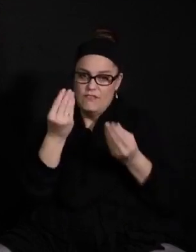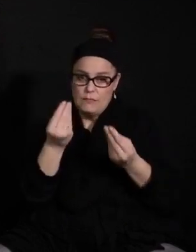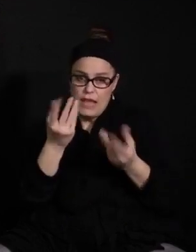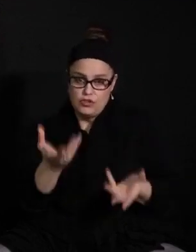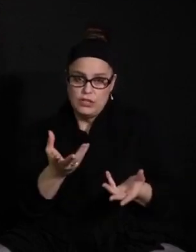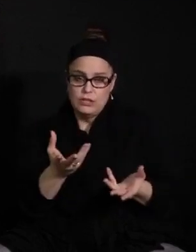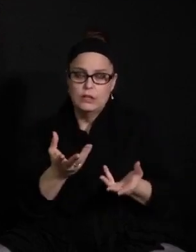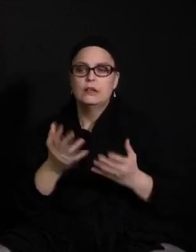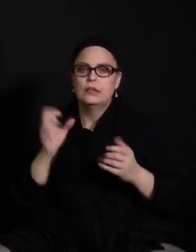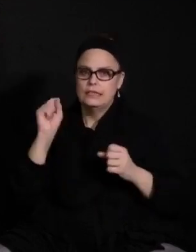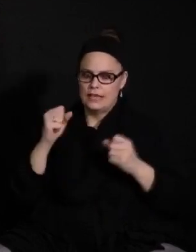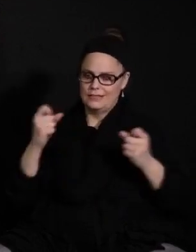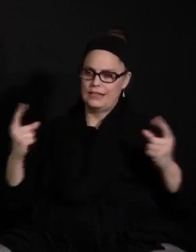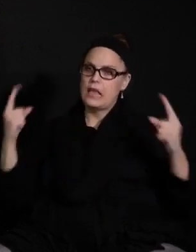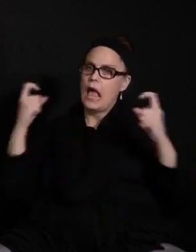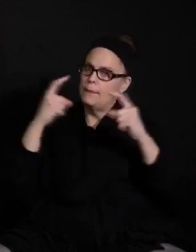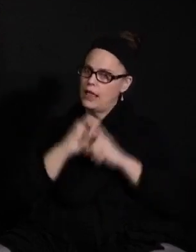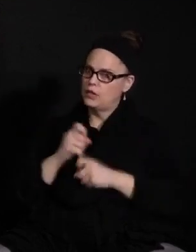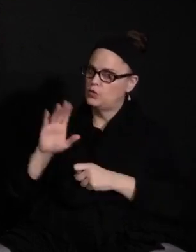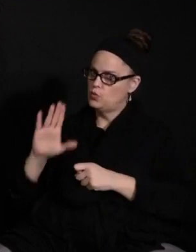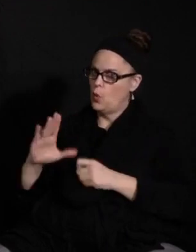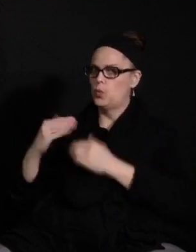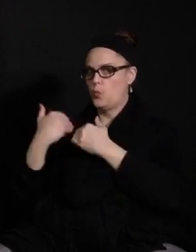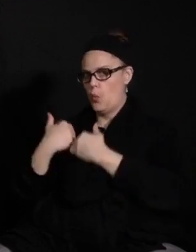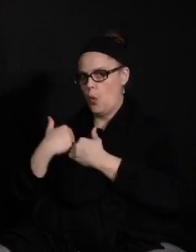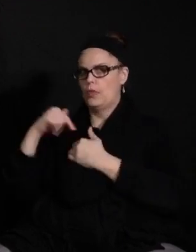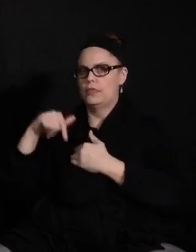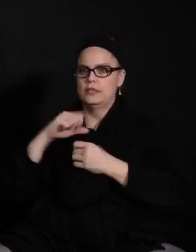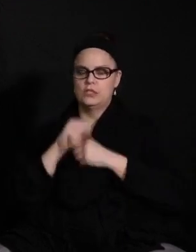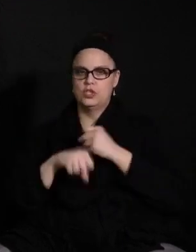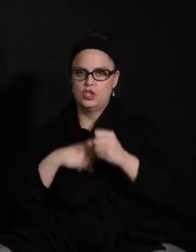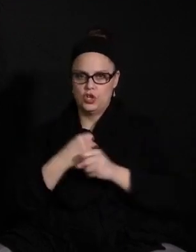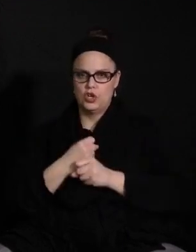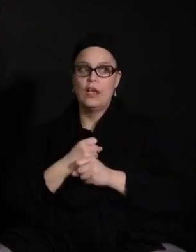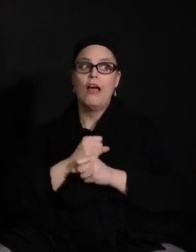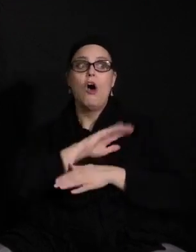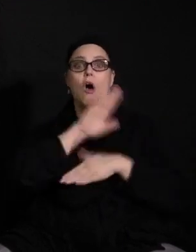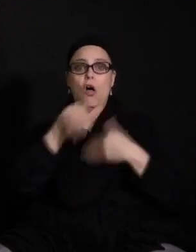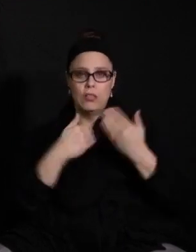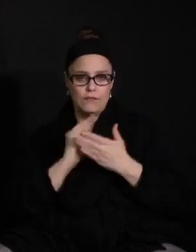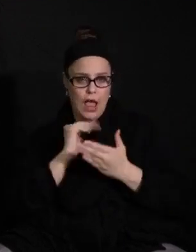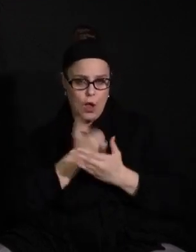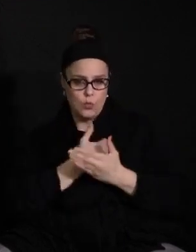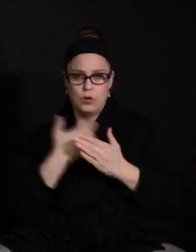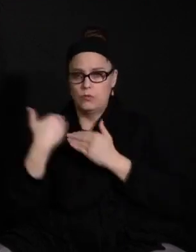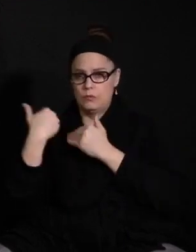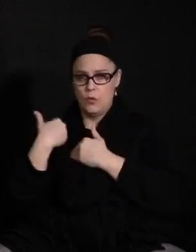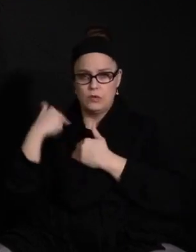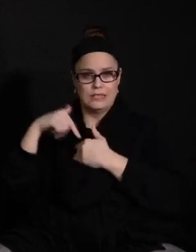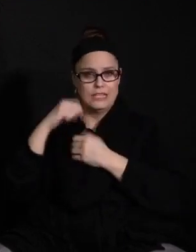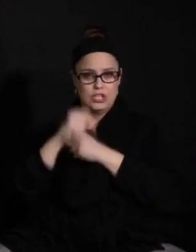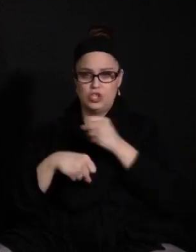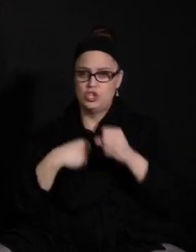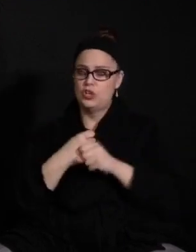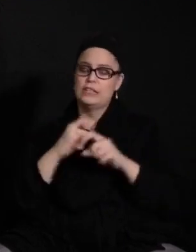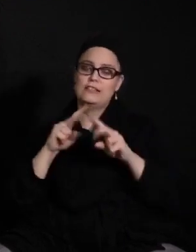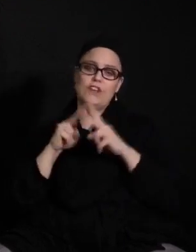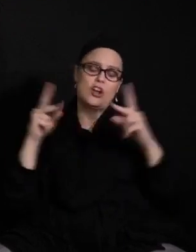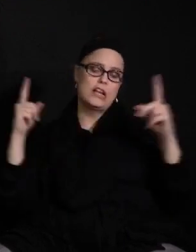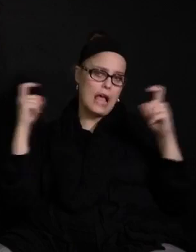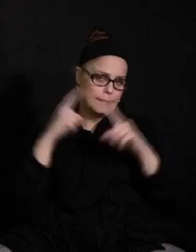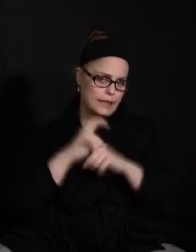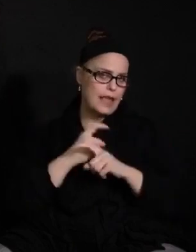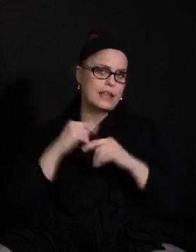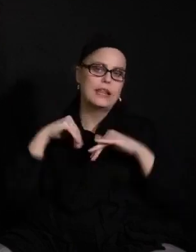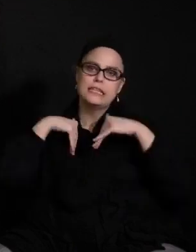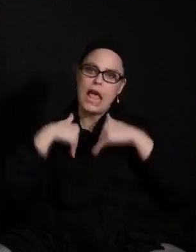mentioned, the complexity of your role this year and the complexity of all of our roles this year. It's a very complicated, tiresome